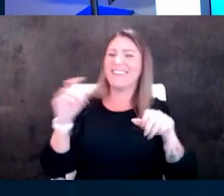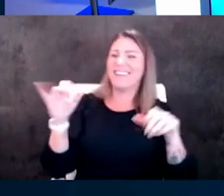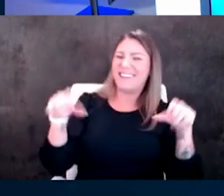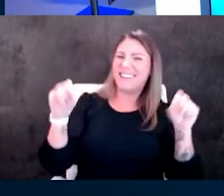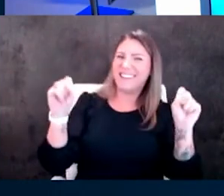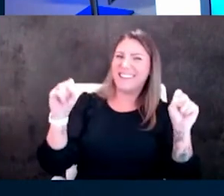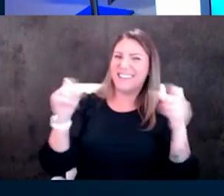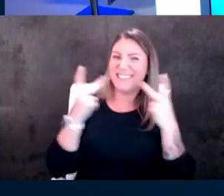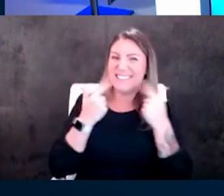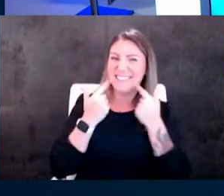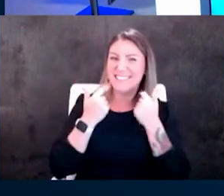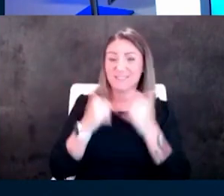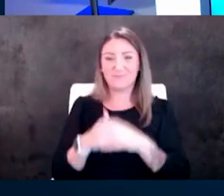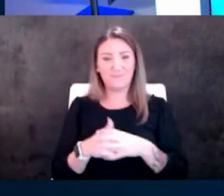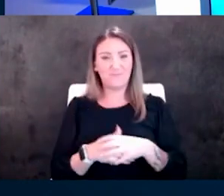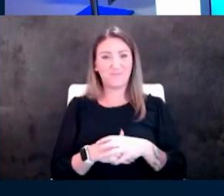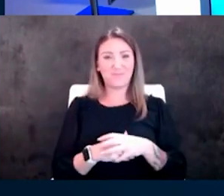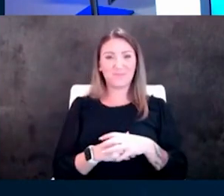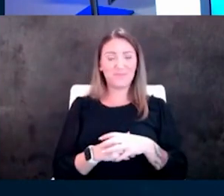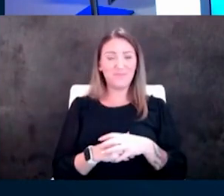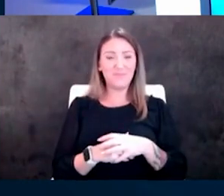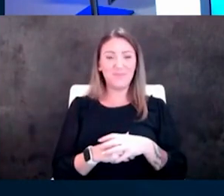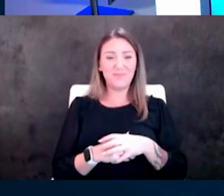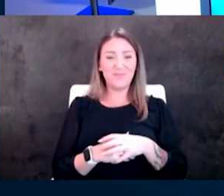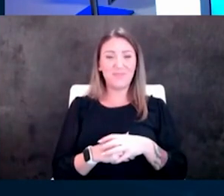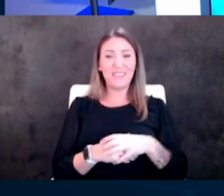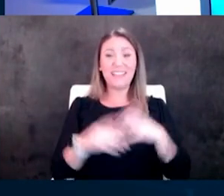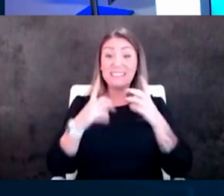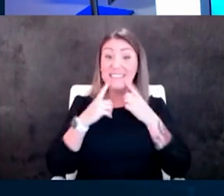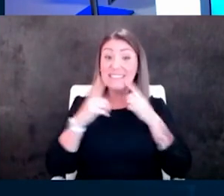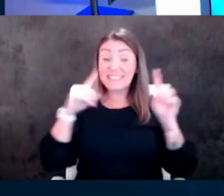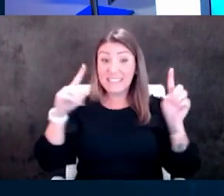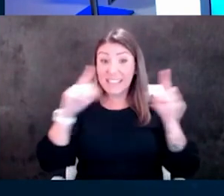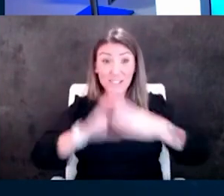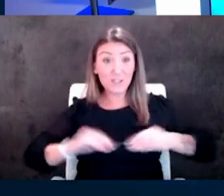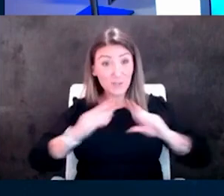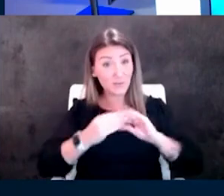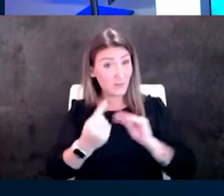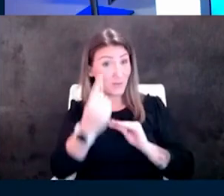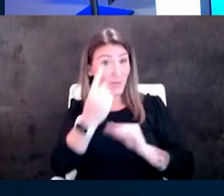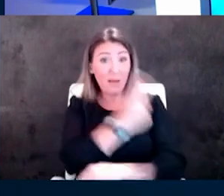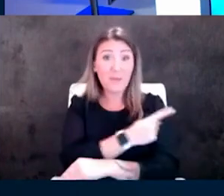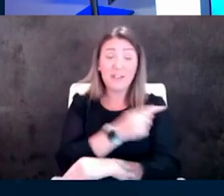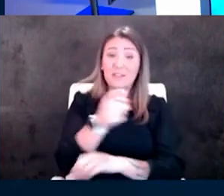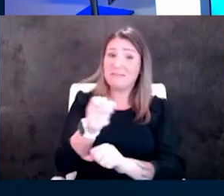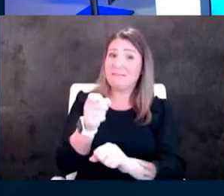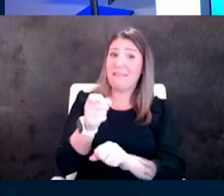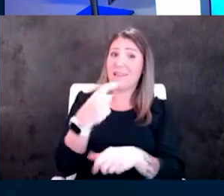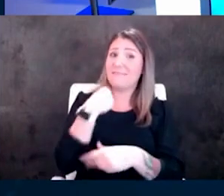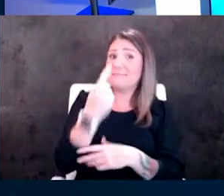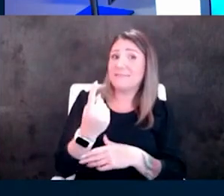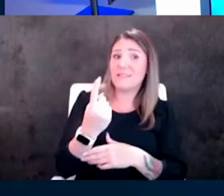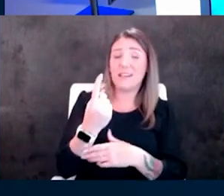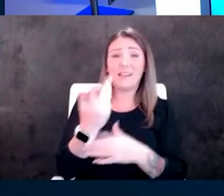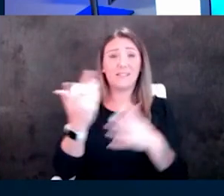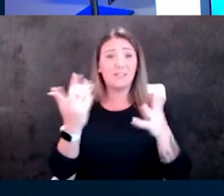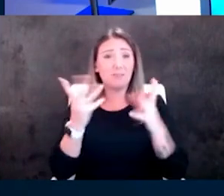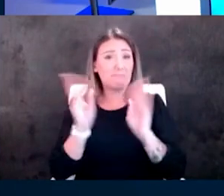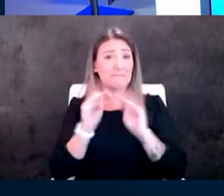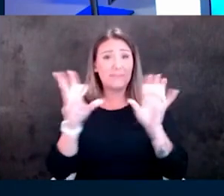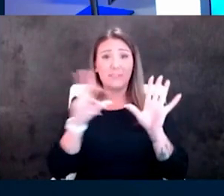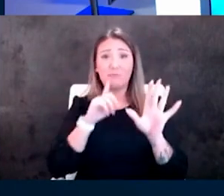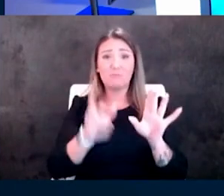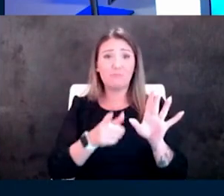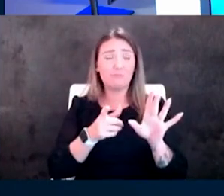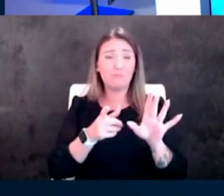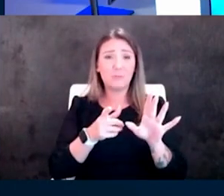uh so is there a success story or with one patient that you can tell us that this clearly made a difference in their lives by